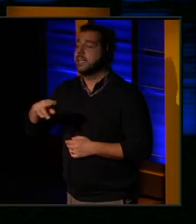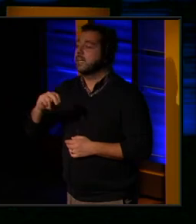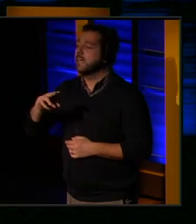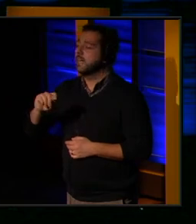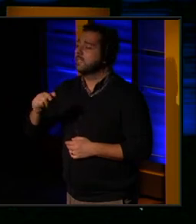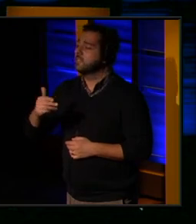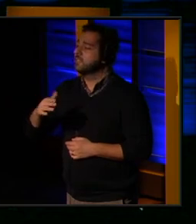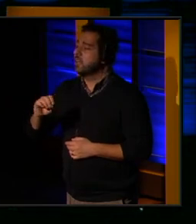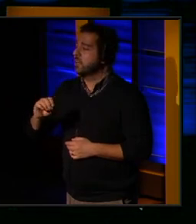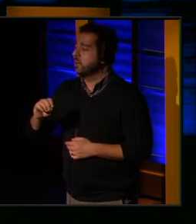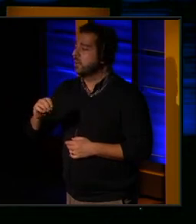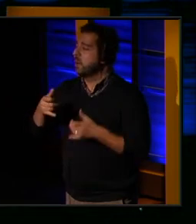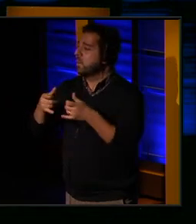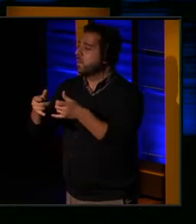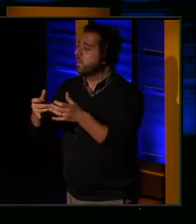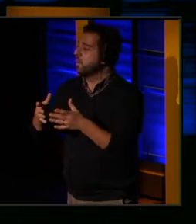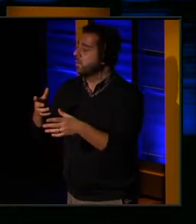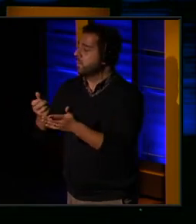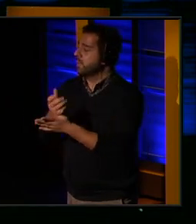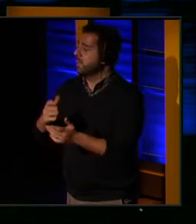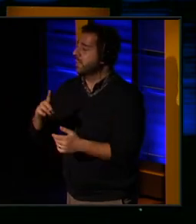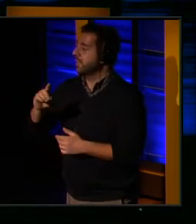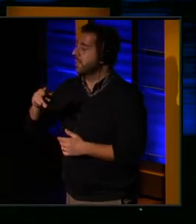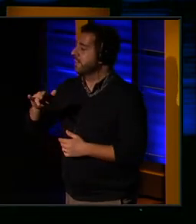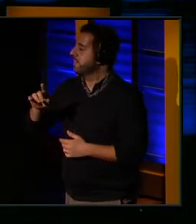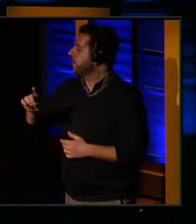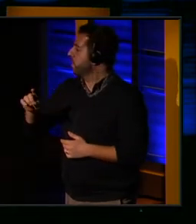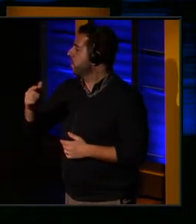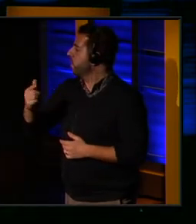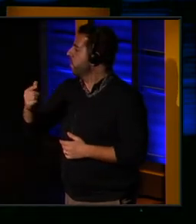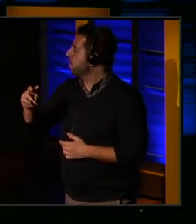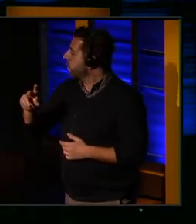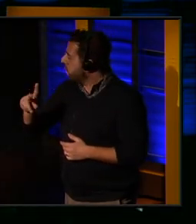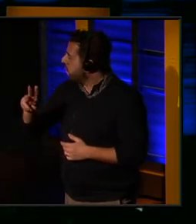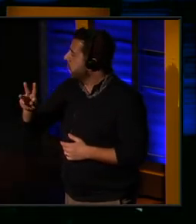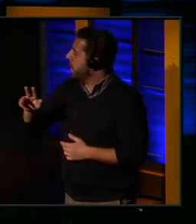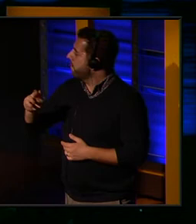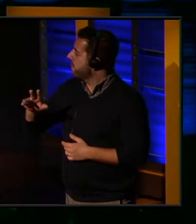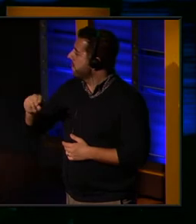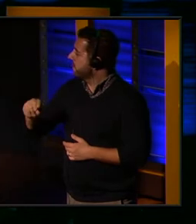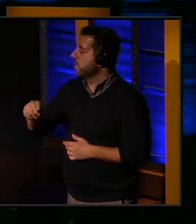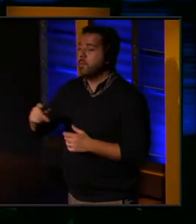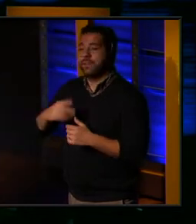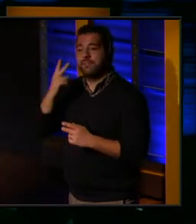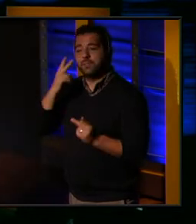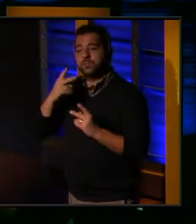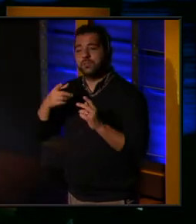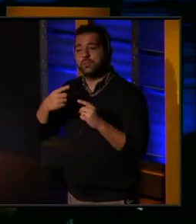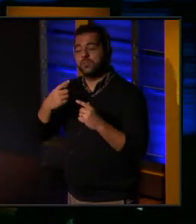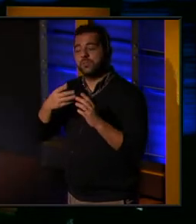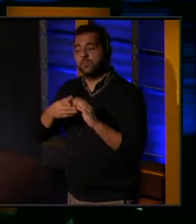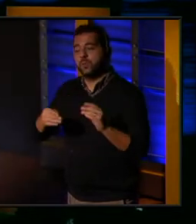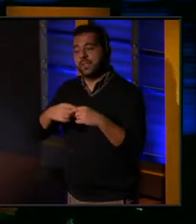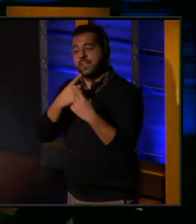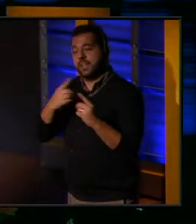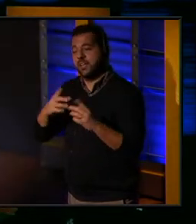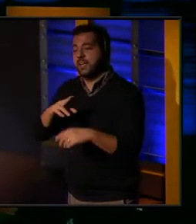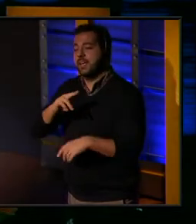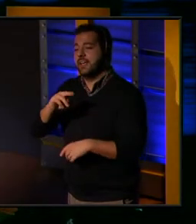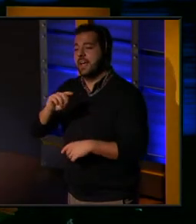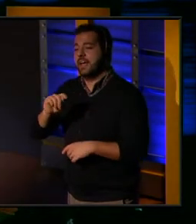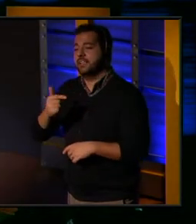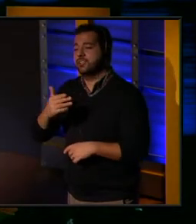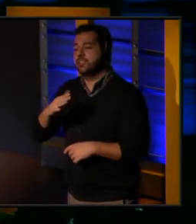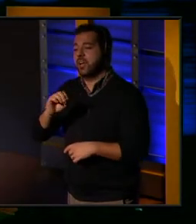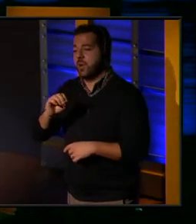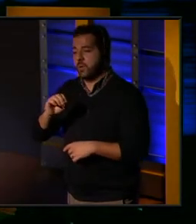The Eliza Sidmore awardee, David Quammen, in conversation with visual storyteller and National Geographic fellow, Erica